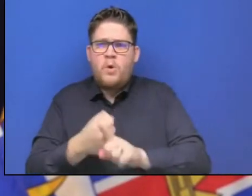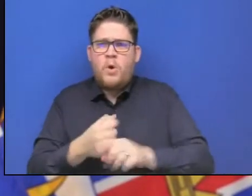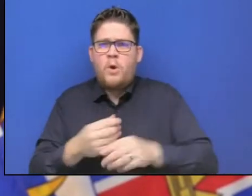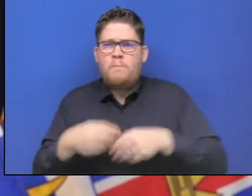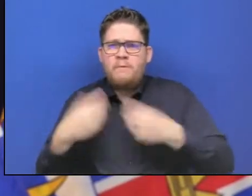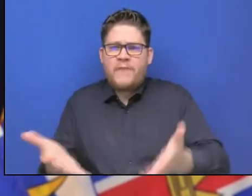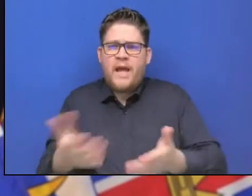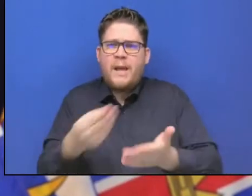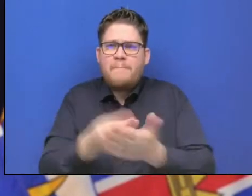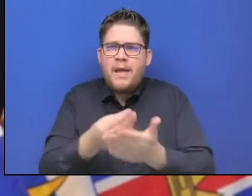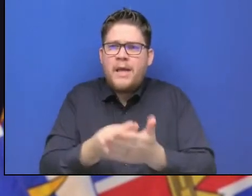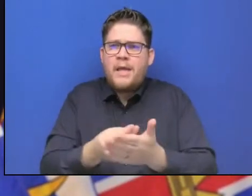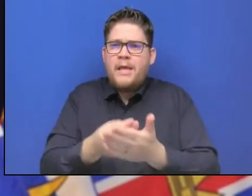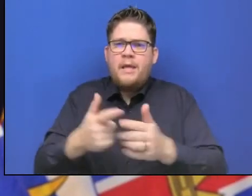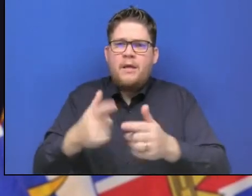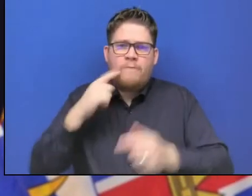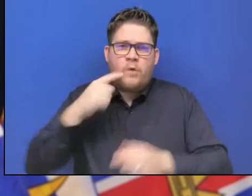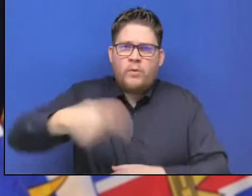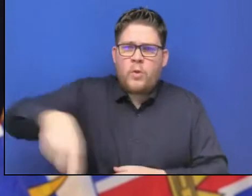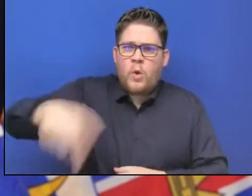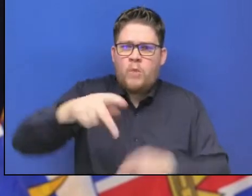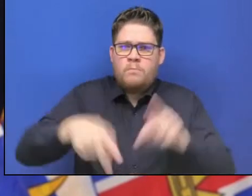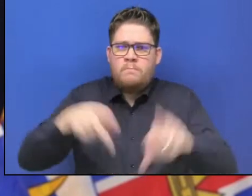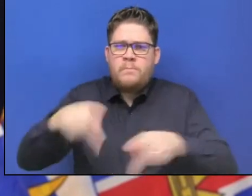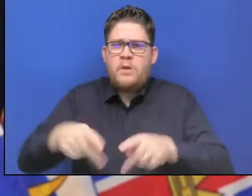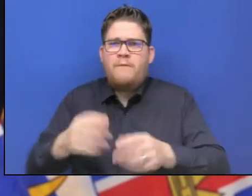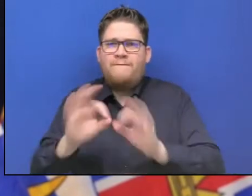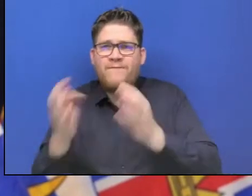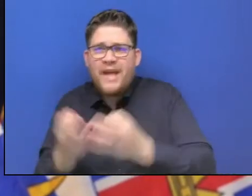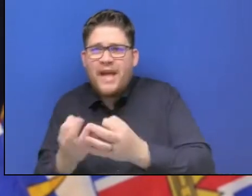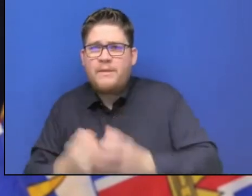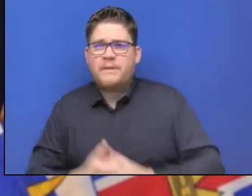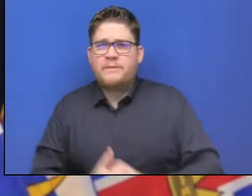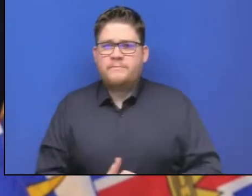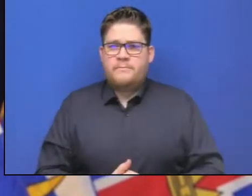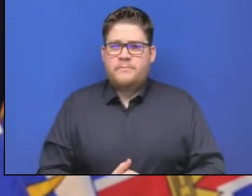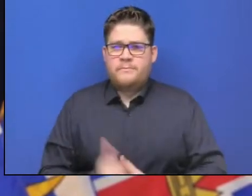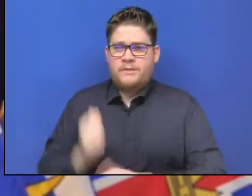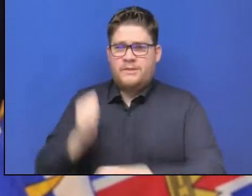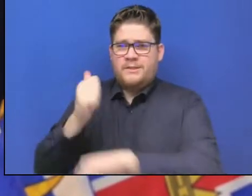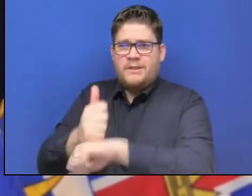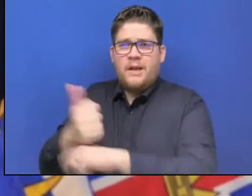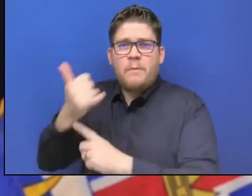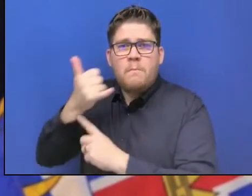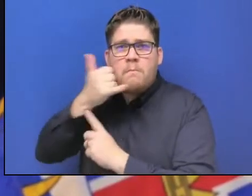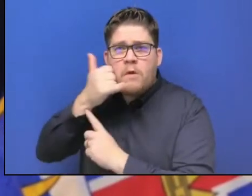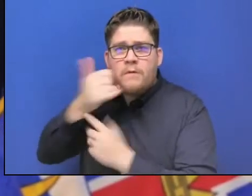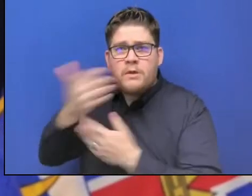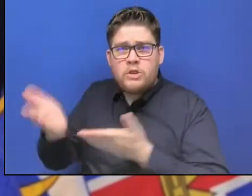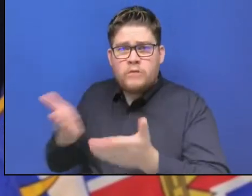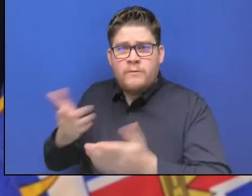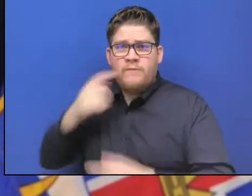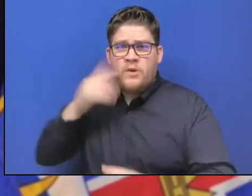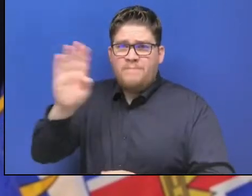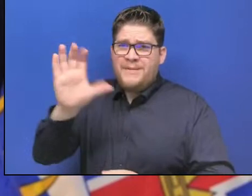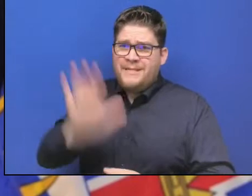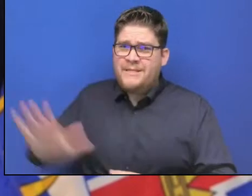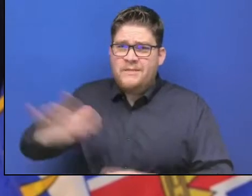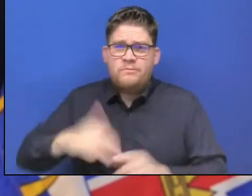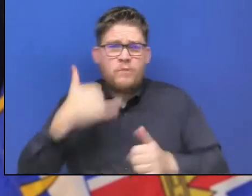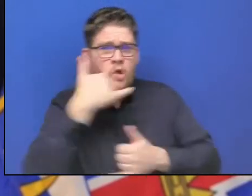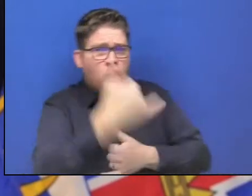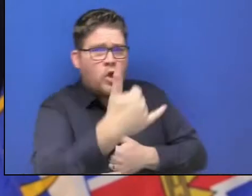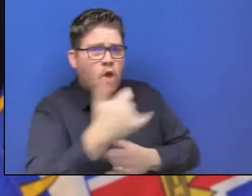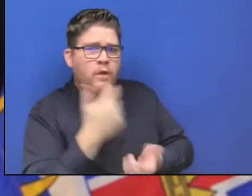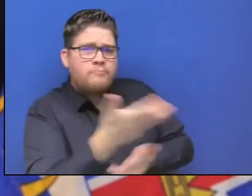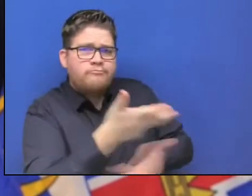Cross and setting up the service BC flood response line for people impacted by this disaster. Our government is working to